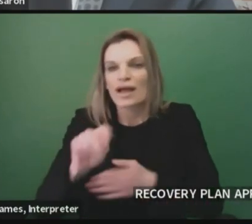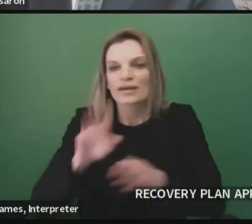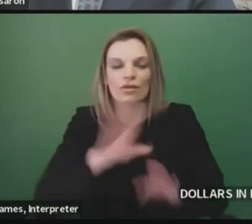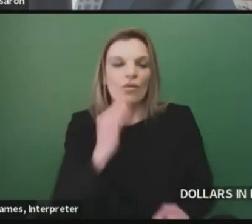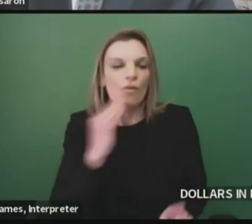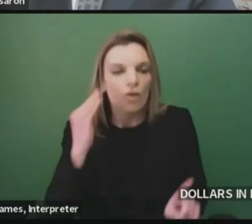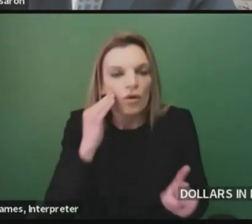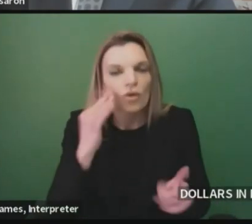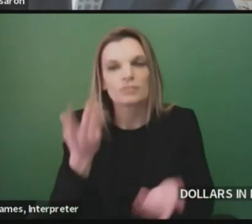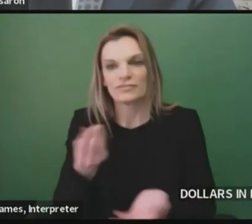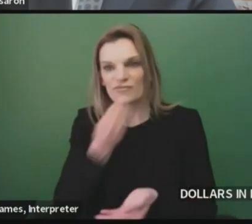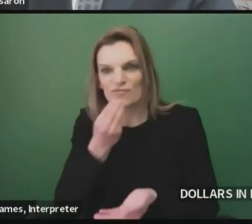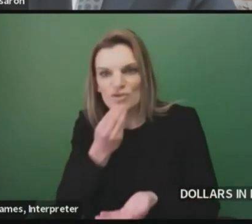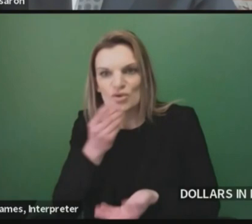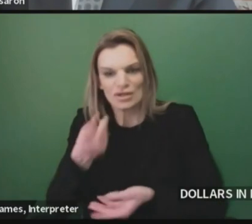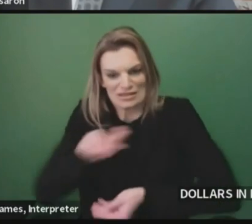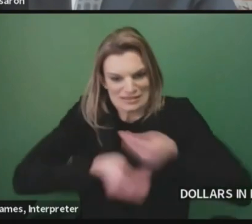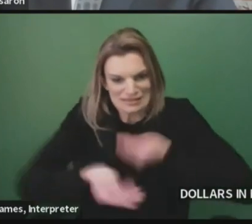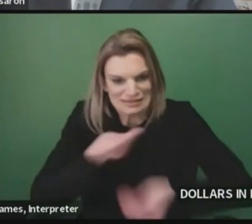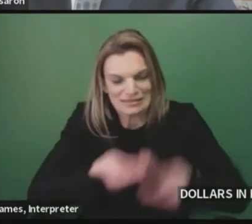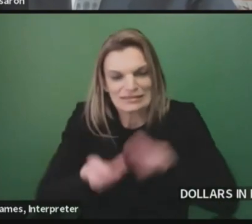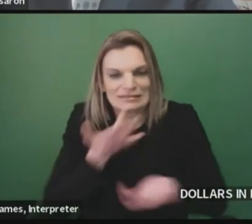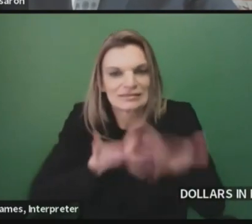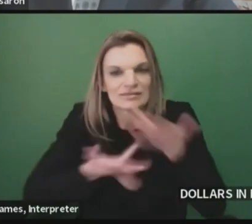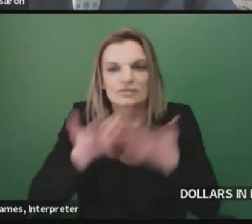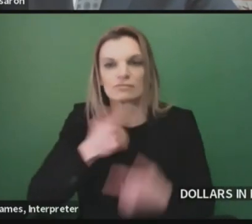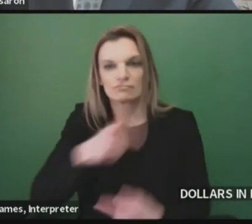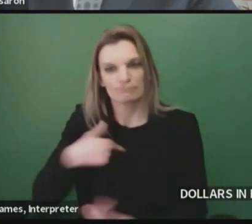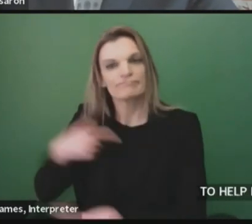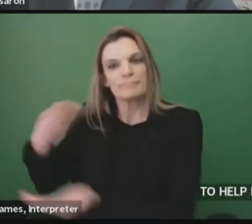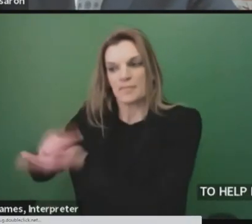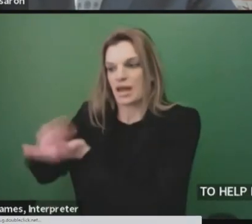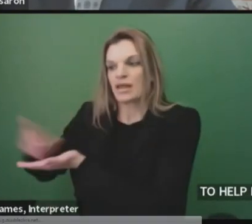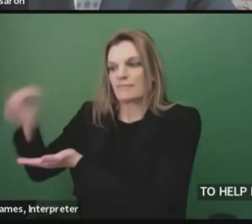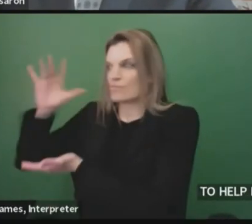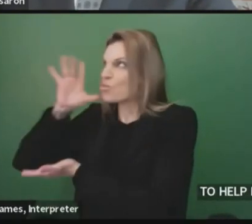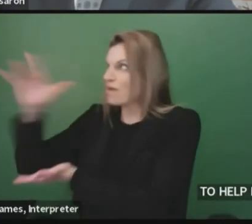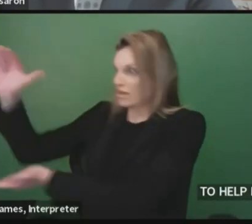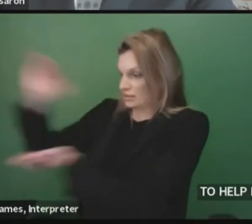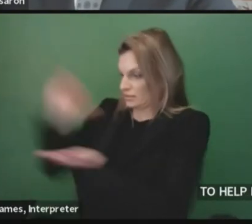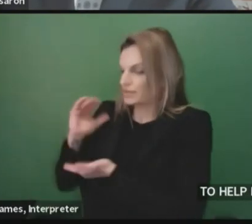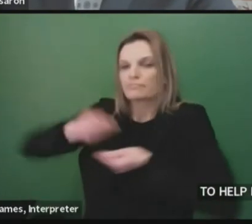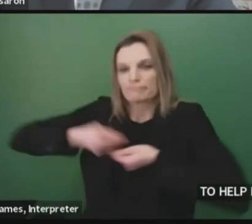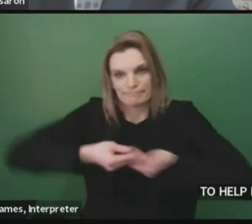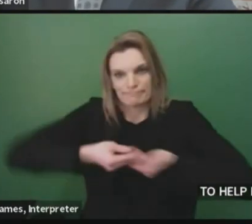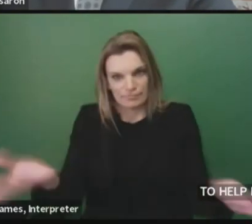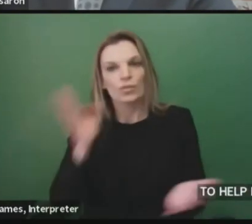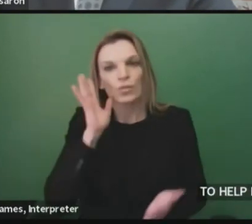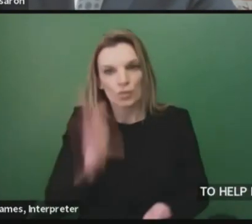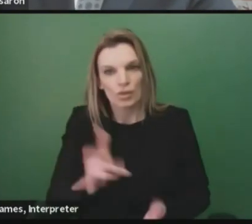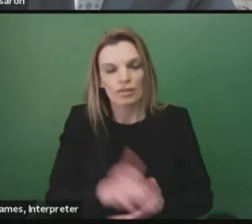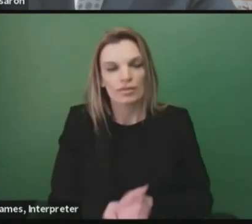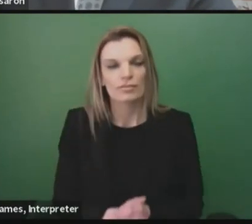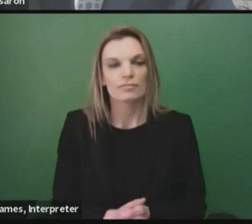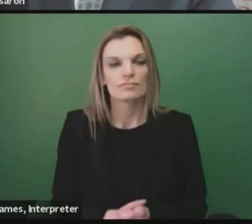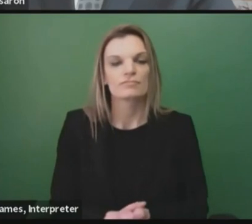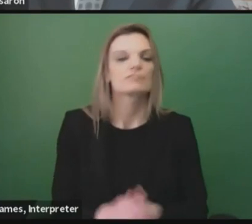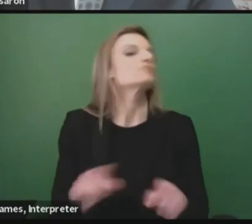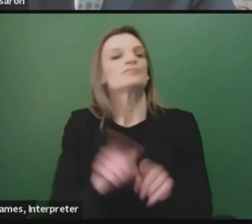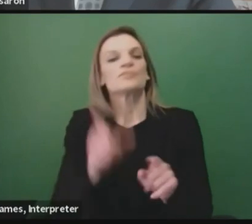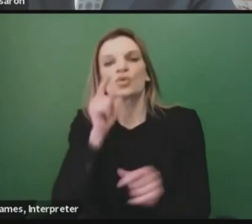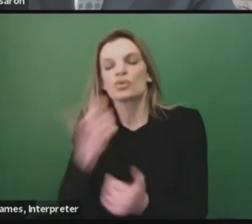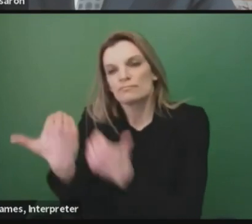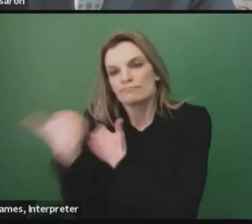families and businesses in Michigan's rural communities, I'm creating the Office of Rural Development, charged with coordinating